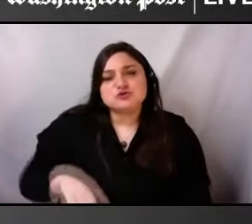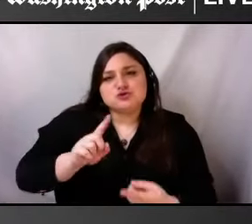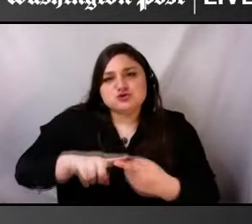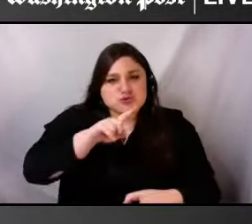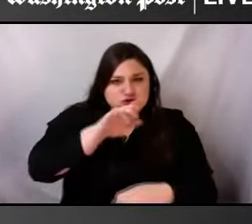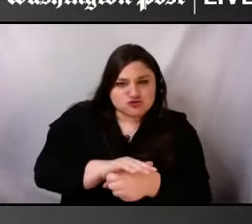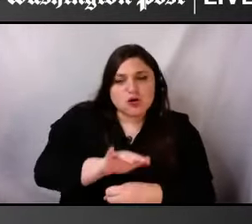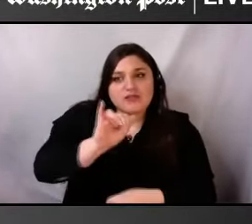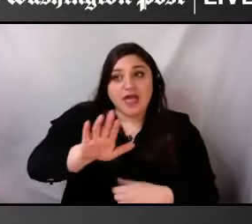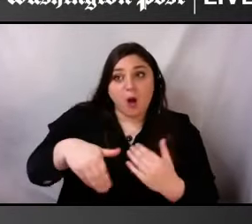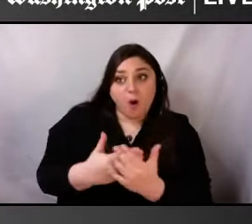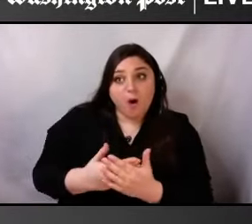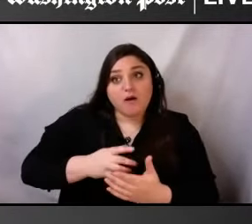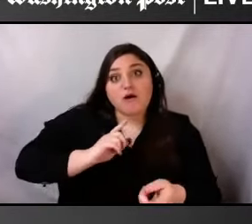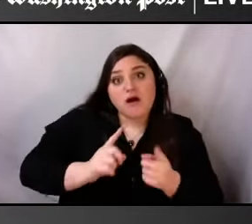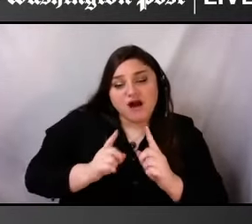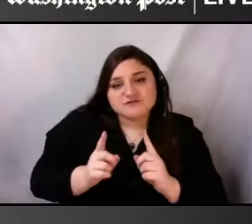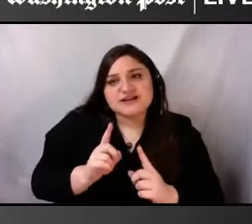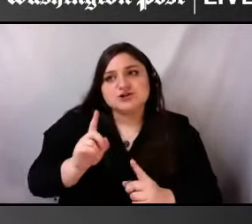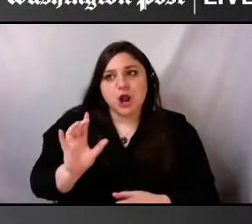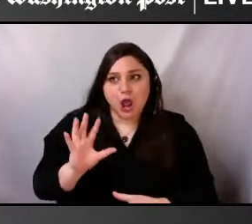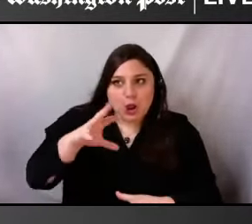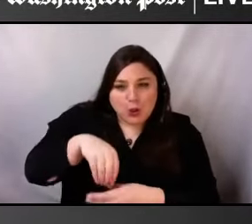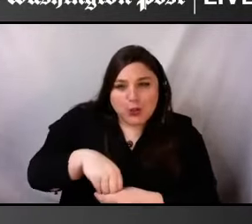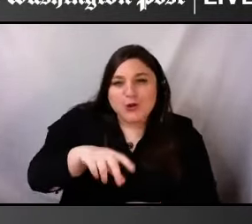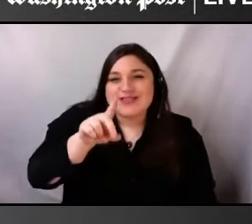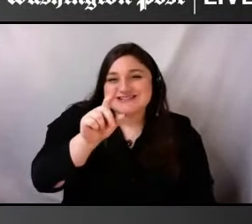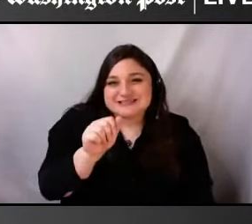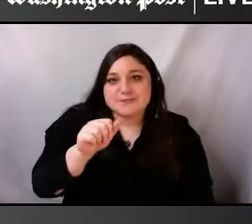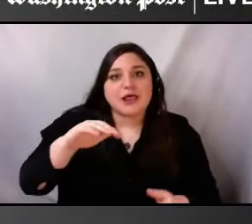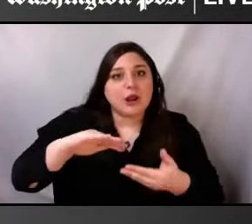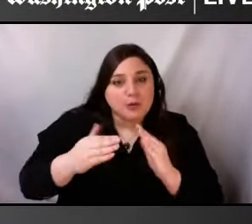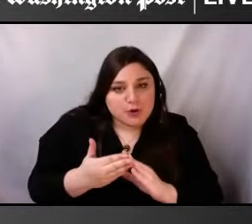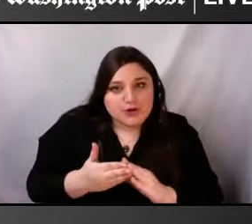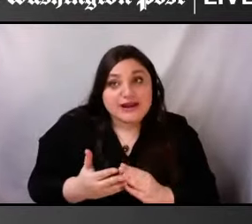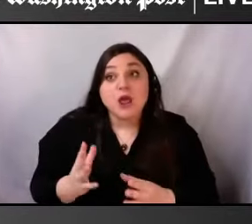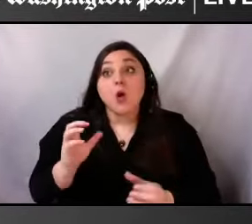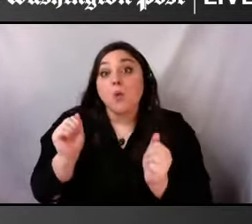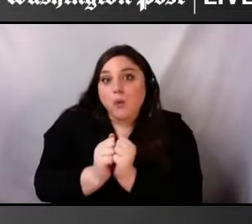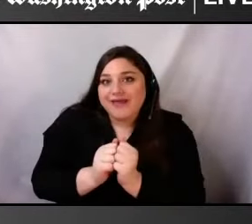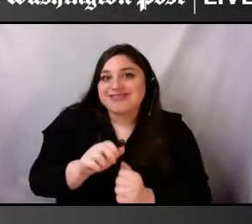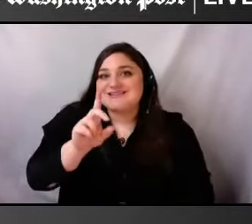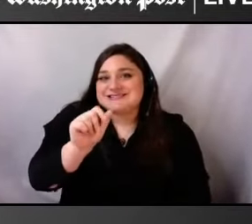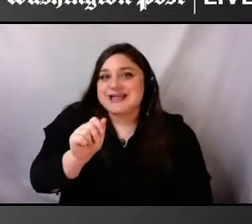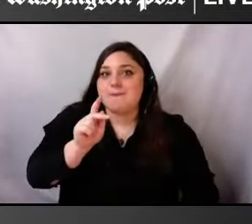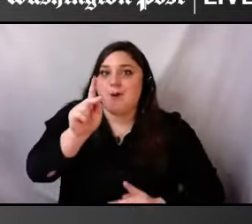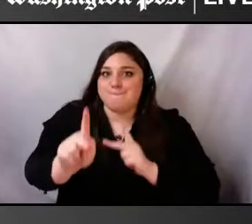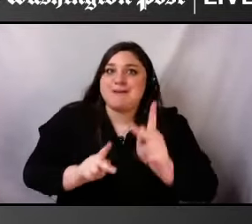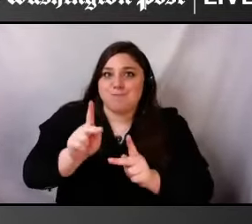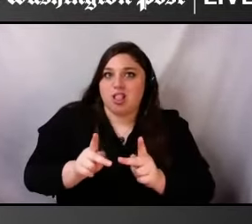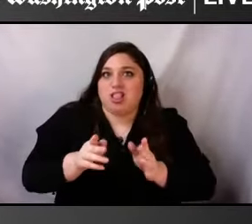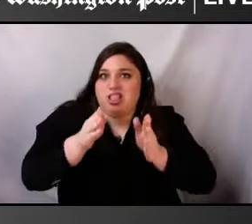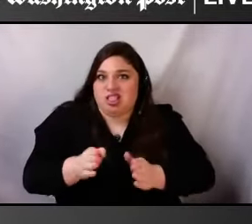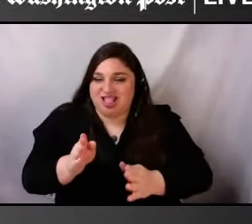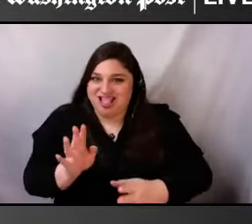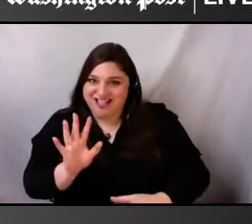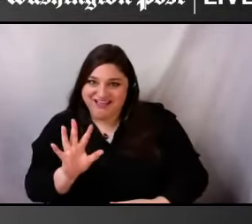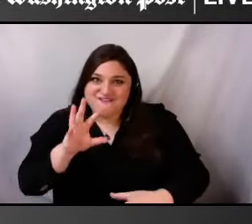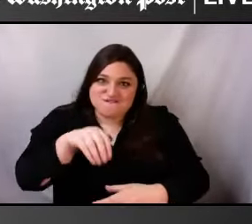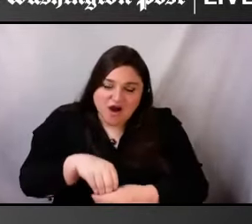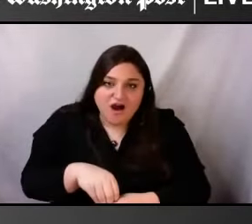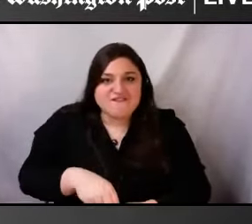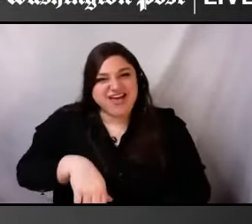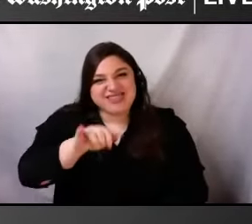of the disability community, of disabled people specifically, is part of how I communicate around